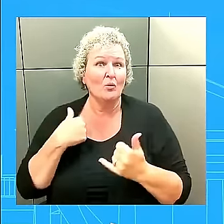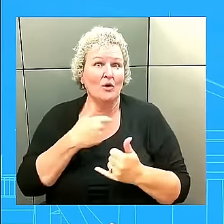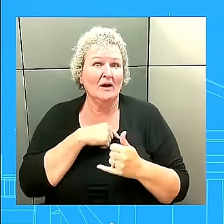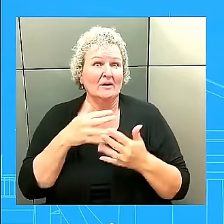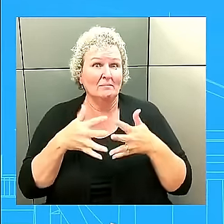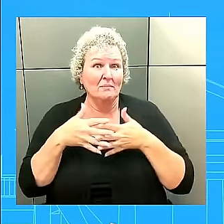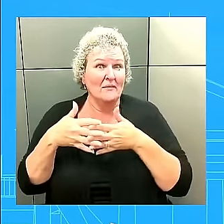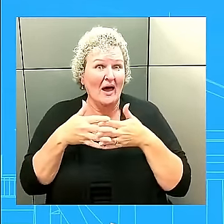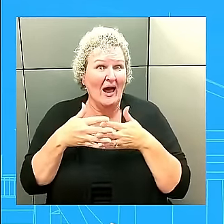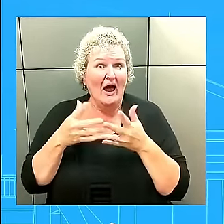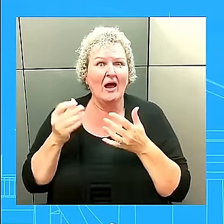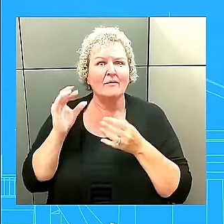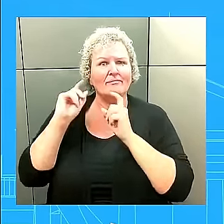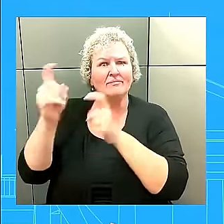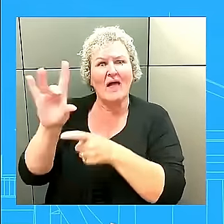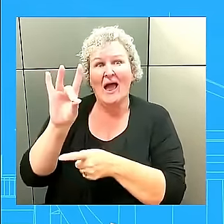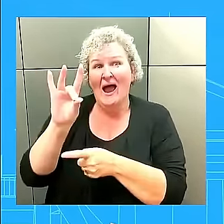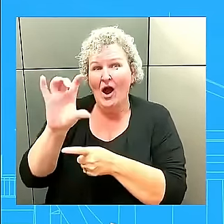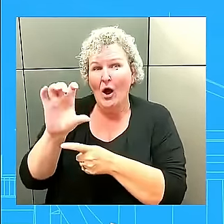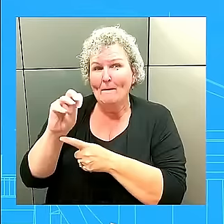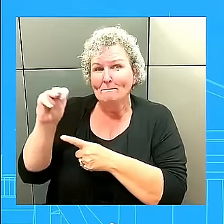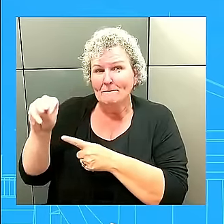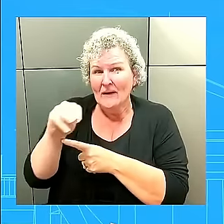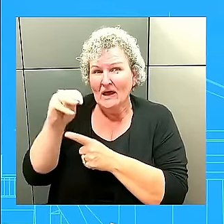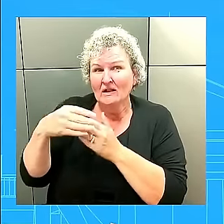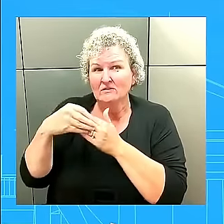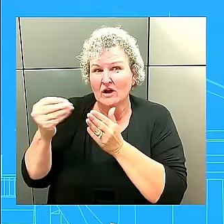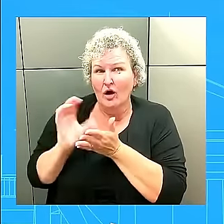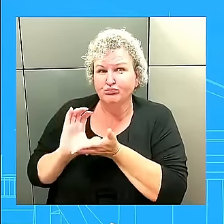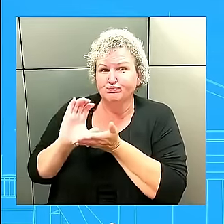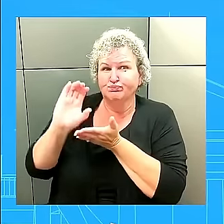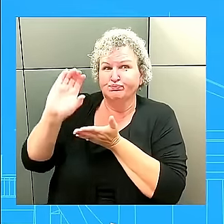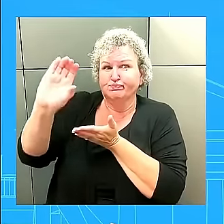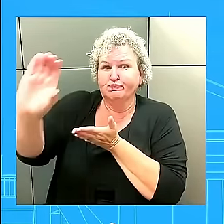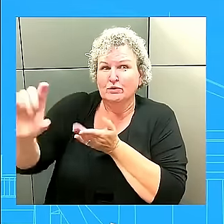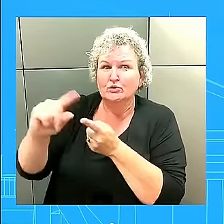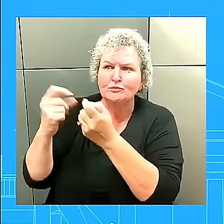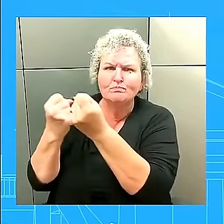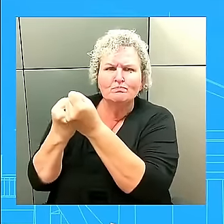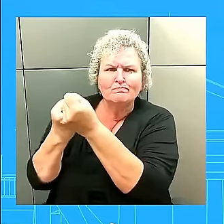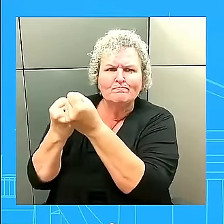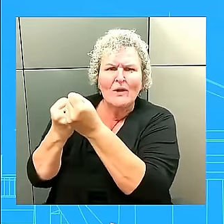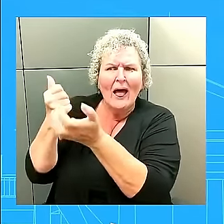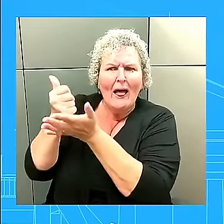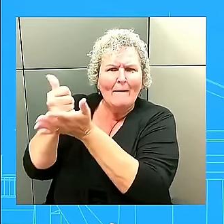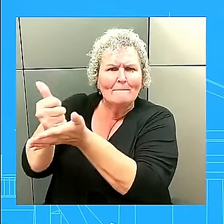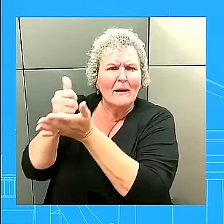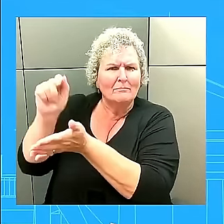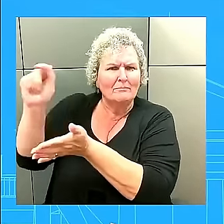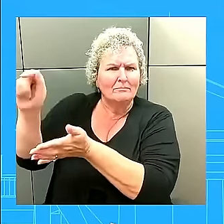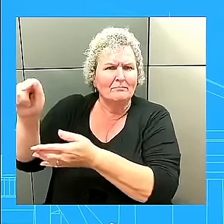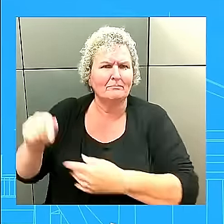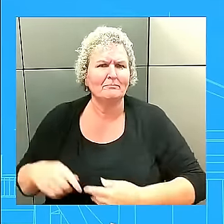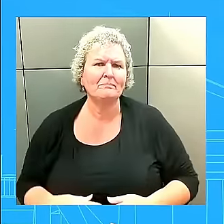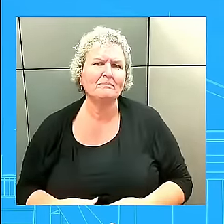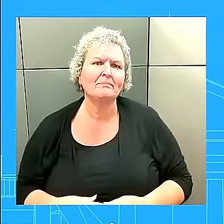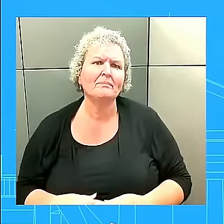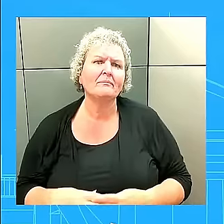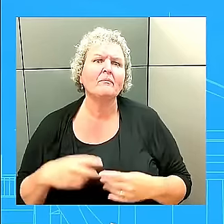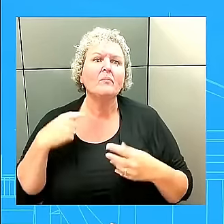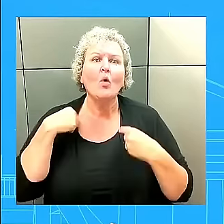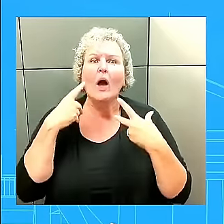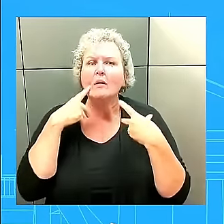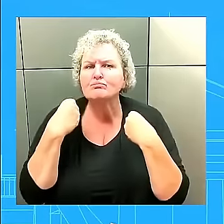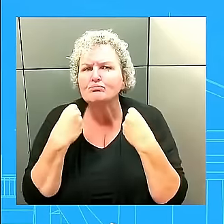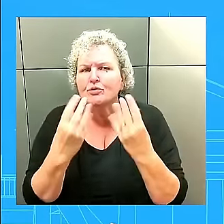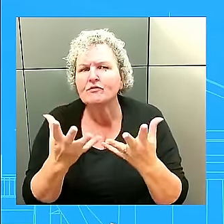battlefield needs. Now looking ahead, the United States is on track to provide Ukraine with hundreds of additional air defense interceptors, dozens of